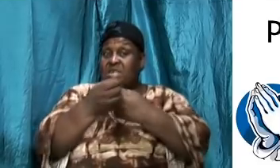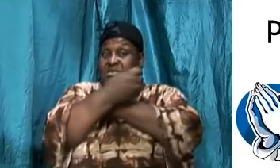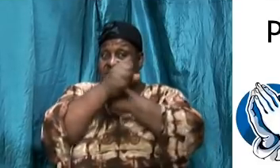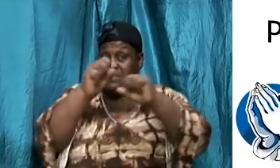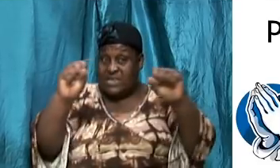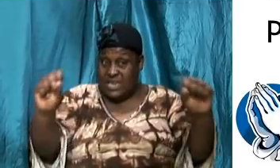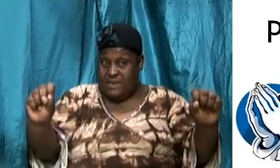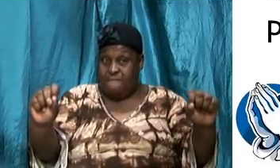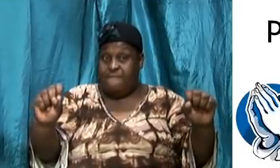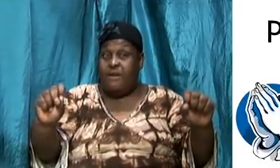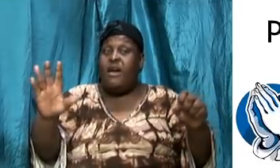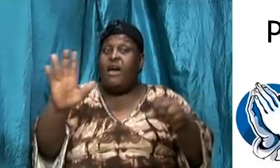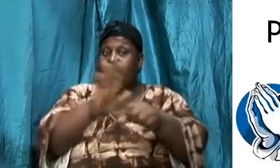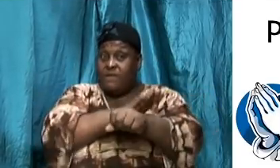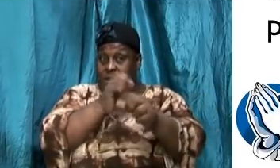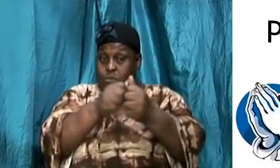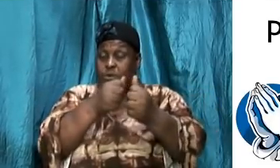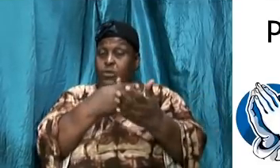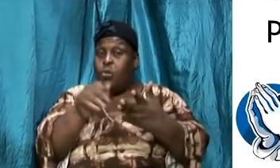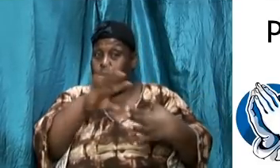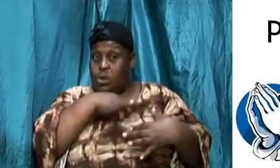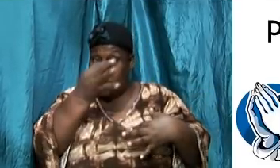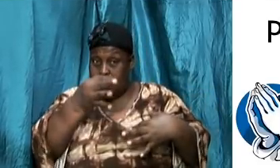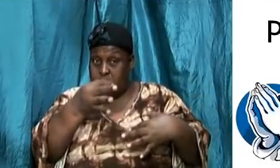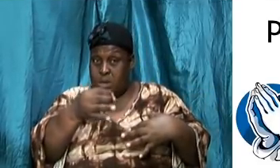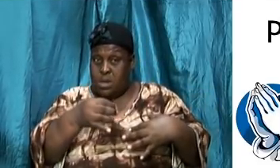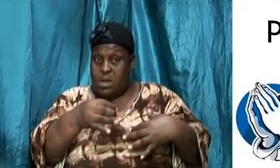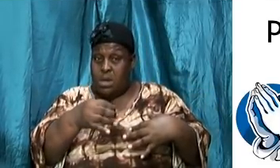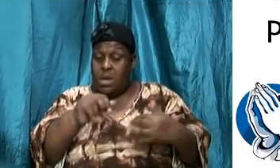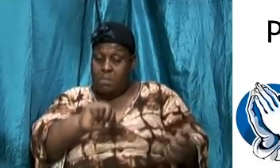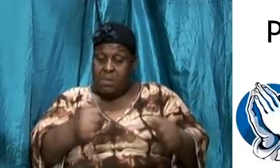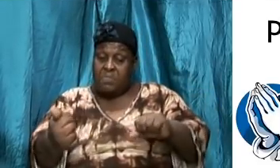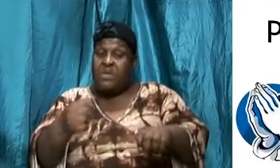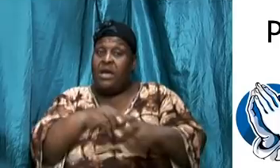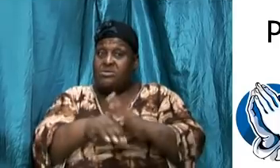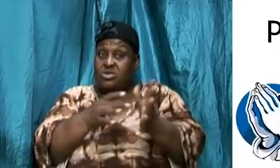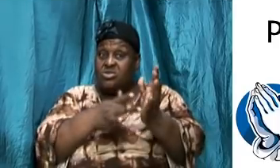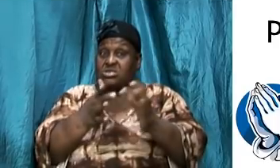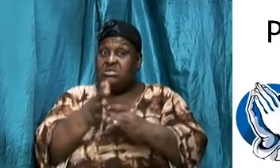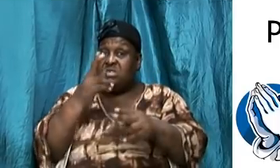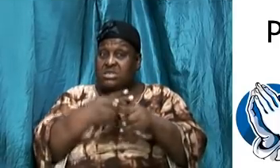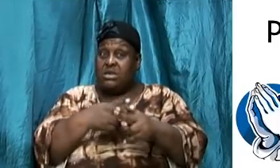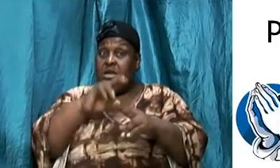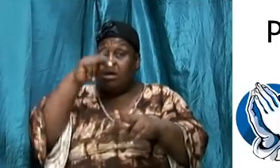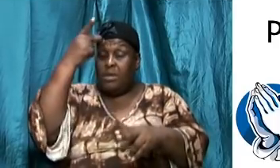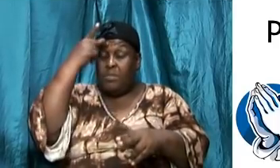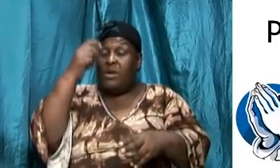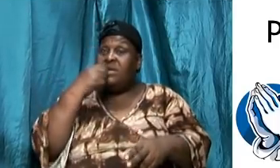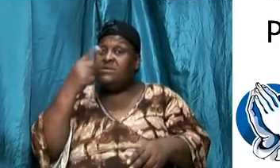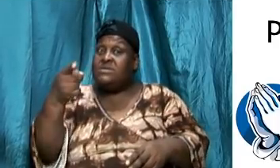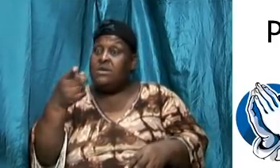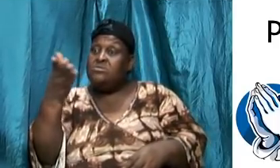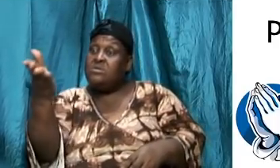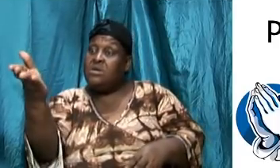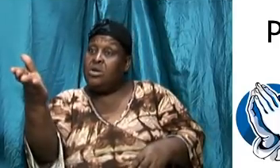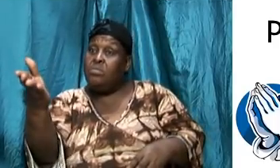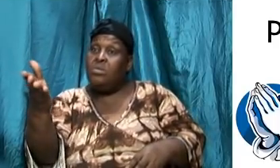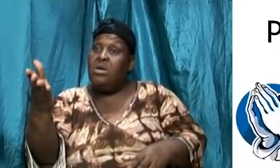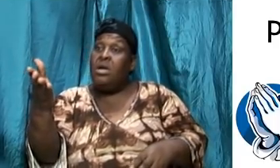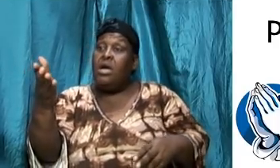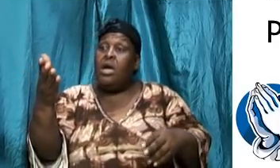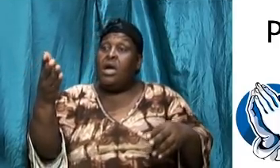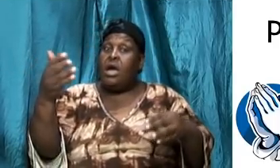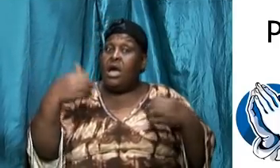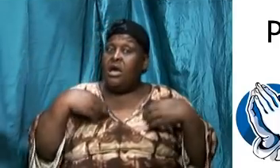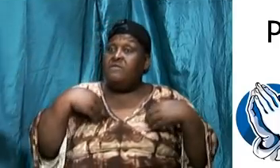baptized people that got filled people that received got the born again experience he is saying to them listen man you have got to have your mind